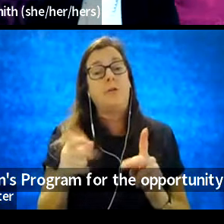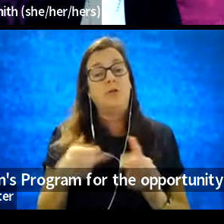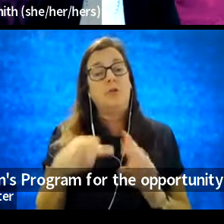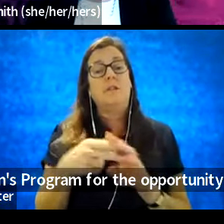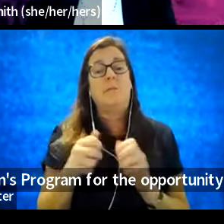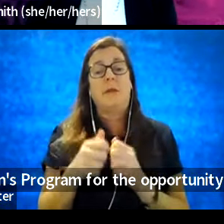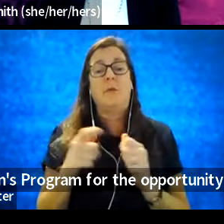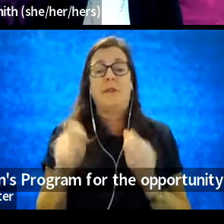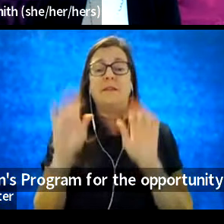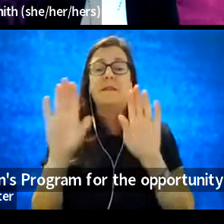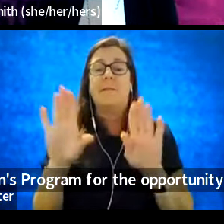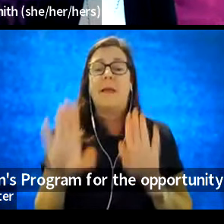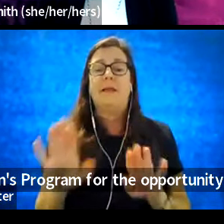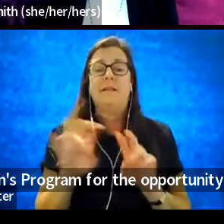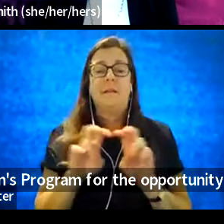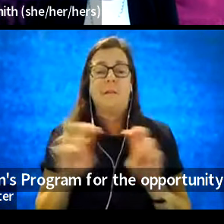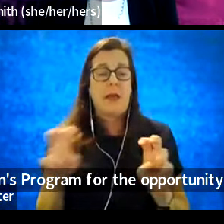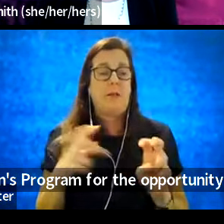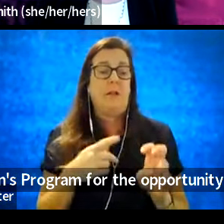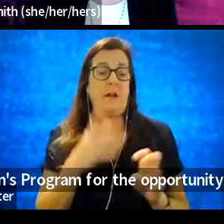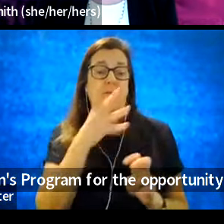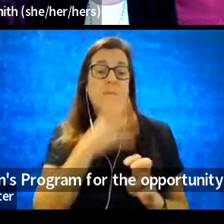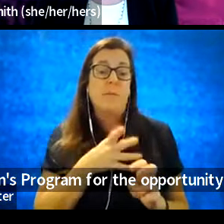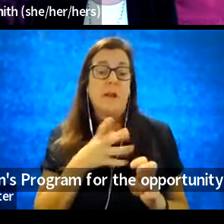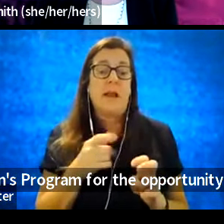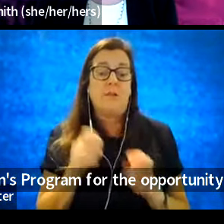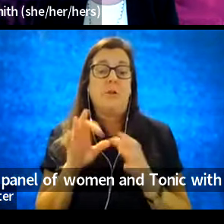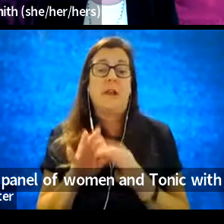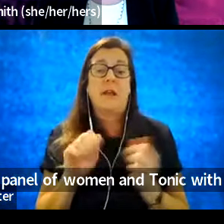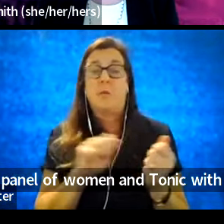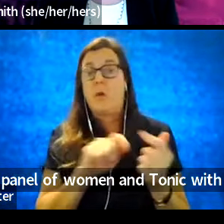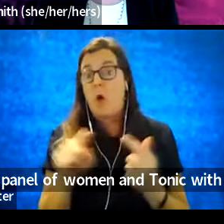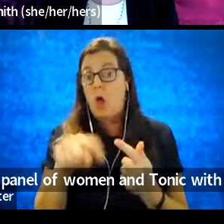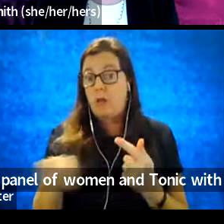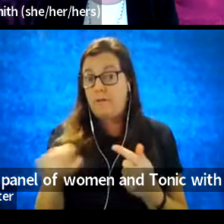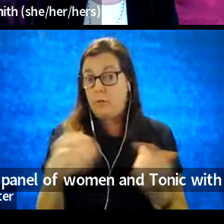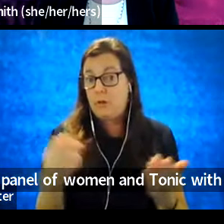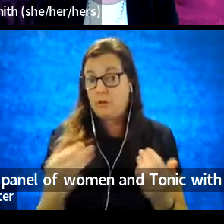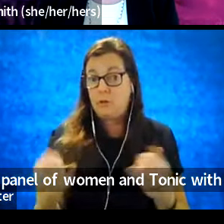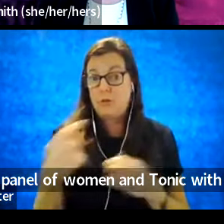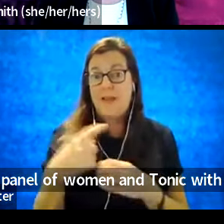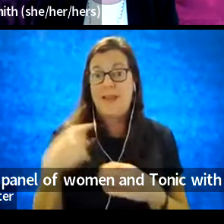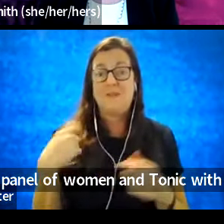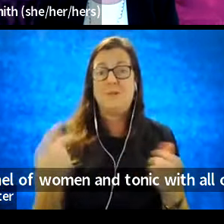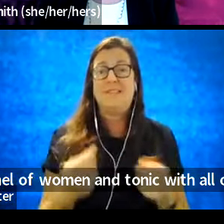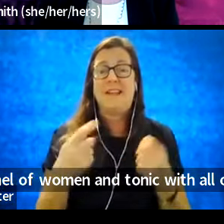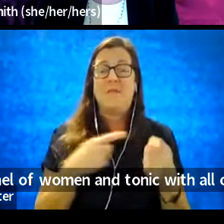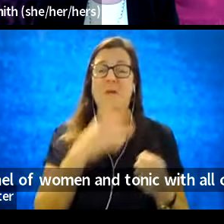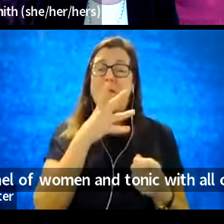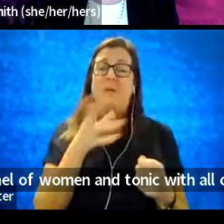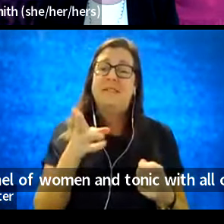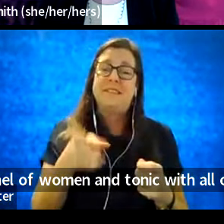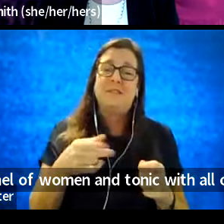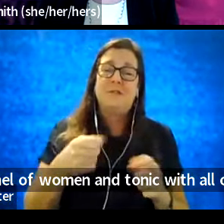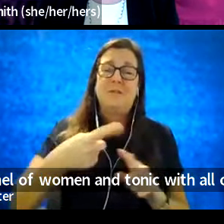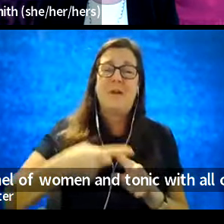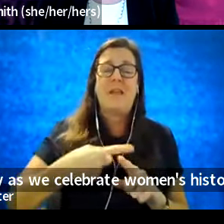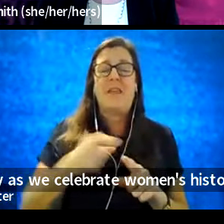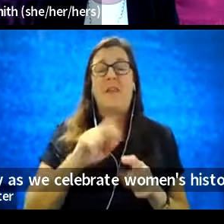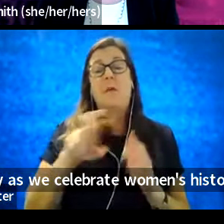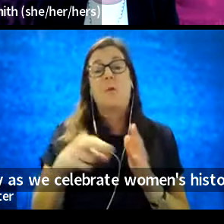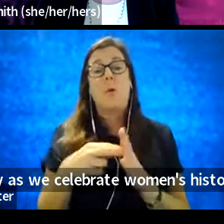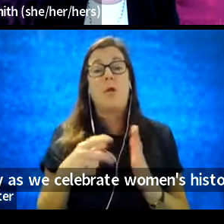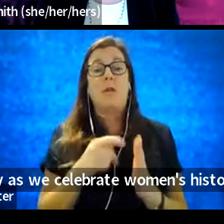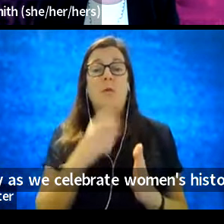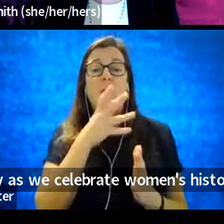amazing panel of women and to connect with all of you here today as we celebrate Women's History Month and the role women have